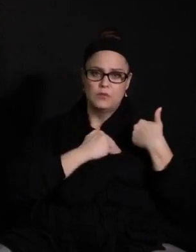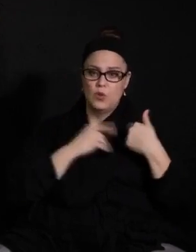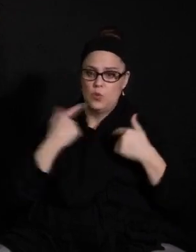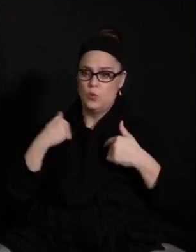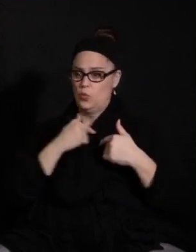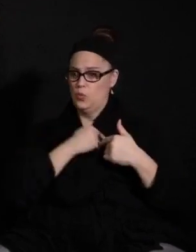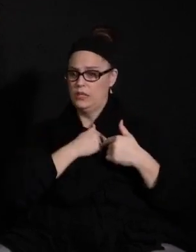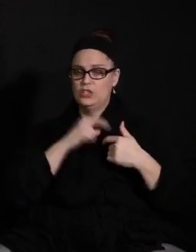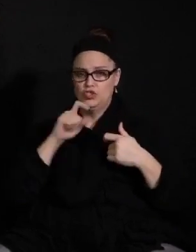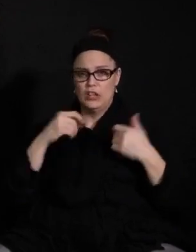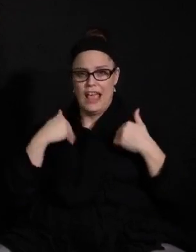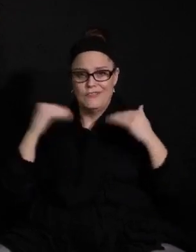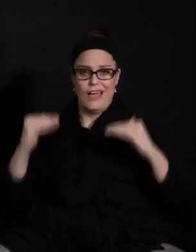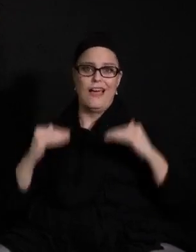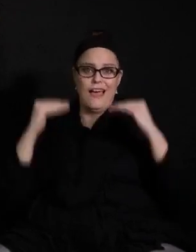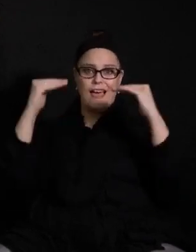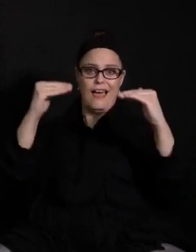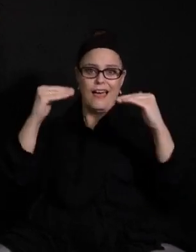standard as a district?